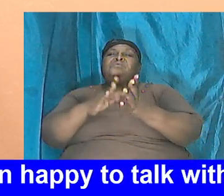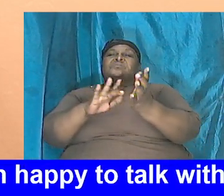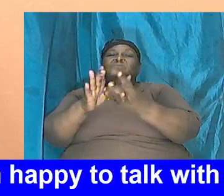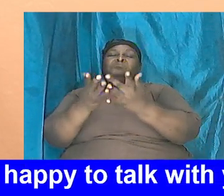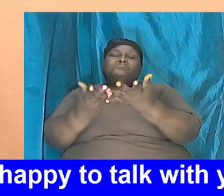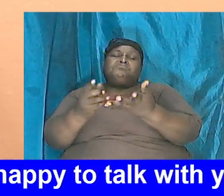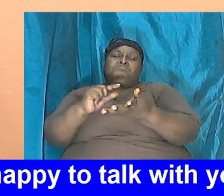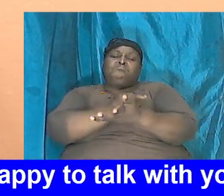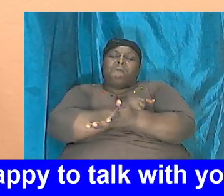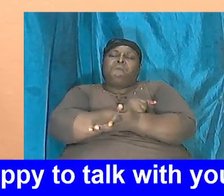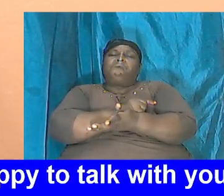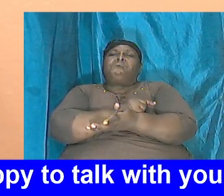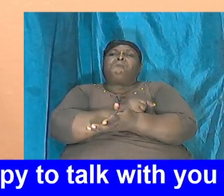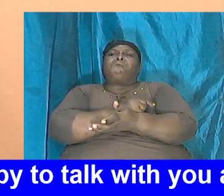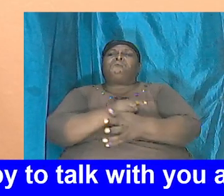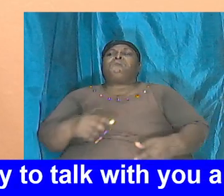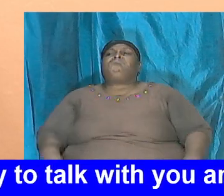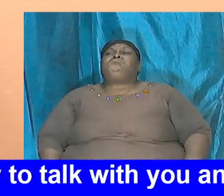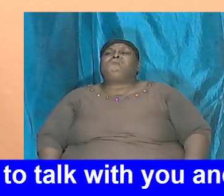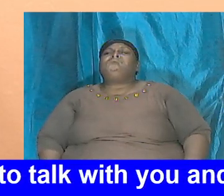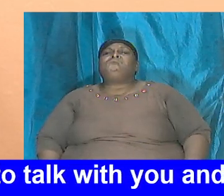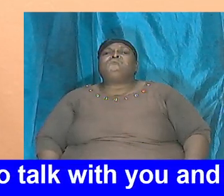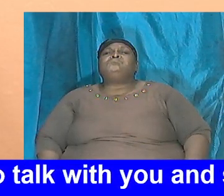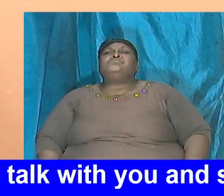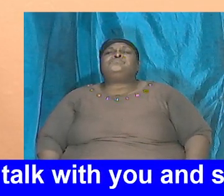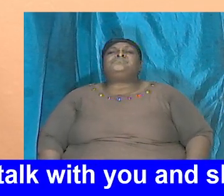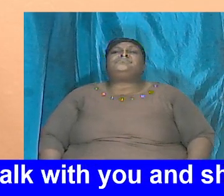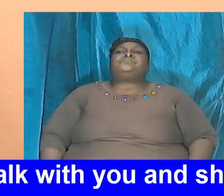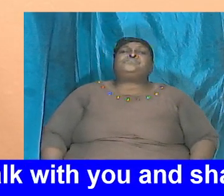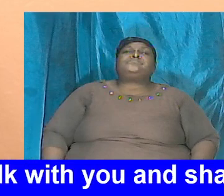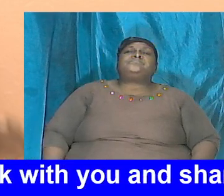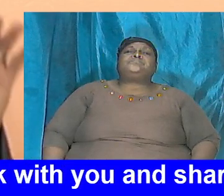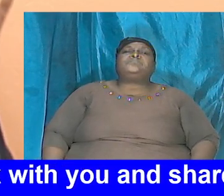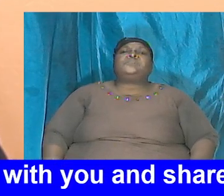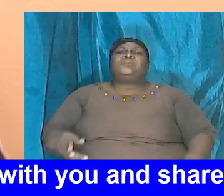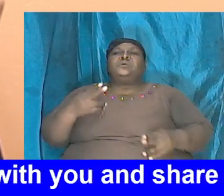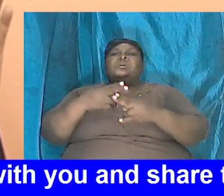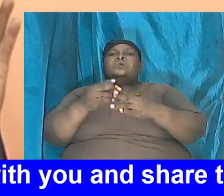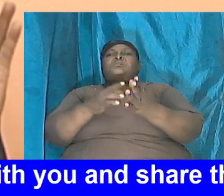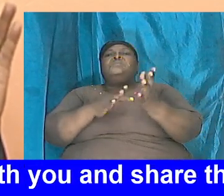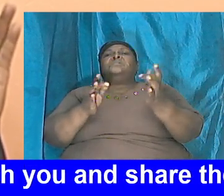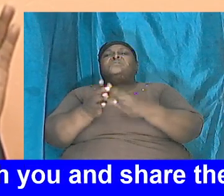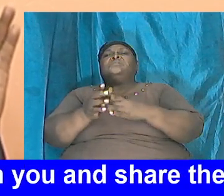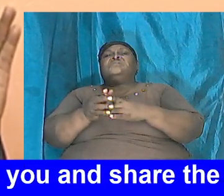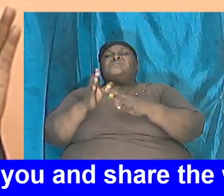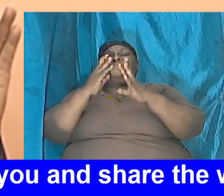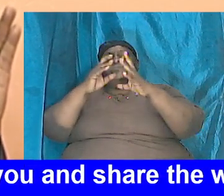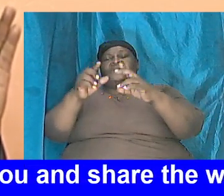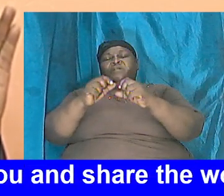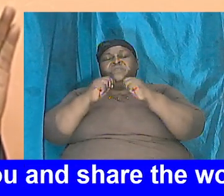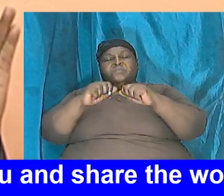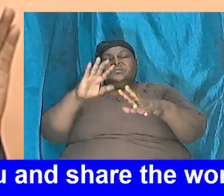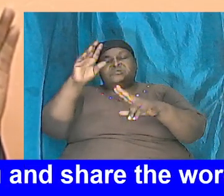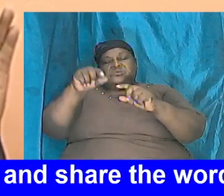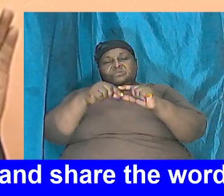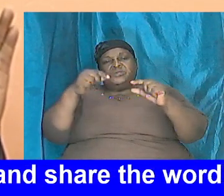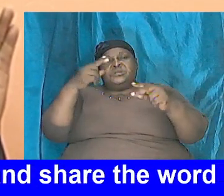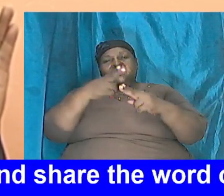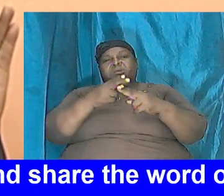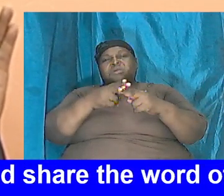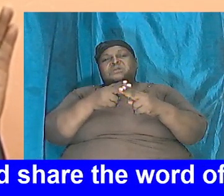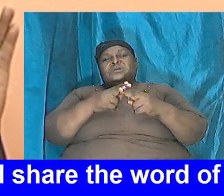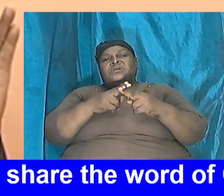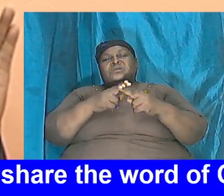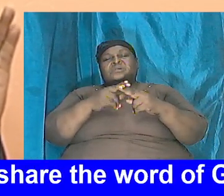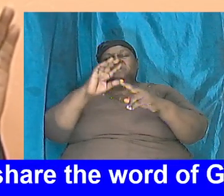Genesis God bless you as we wrap up here in the name of the Lord Father we bless your great name you